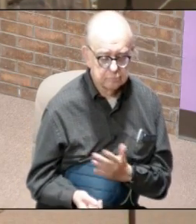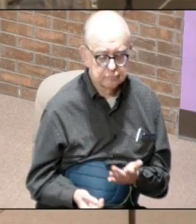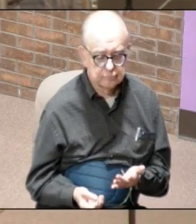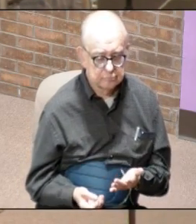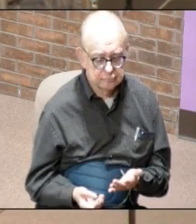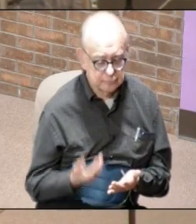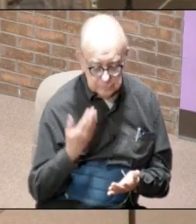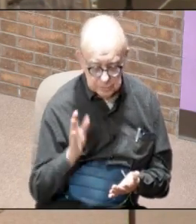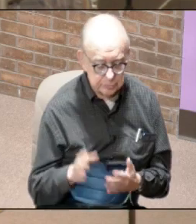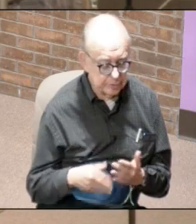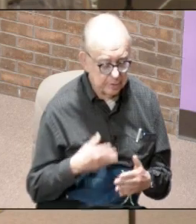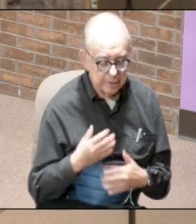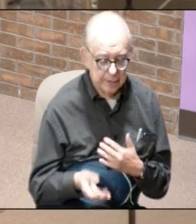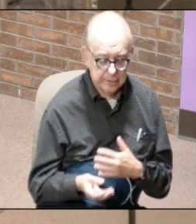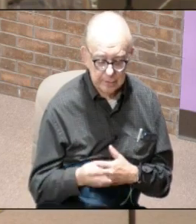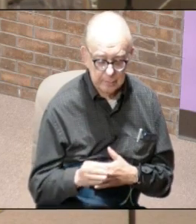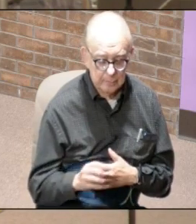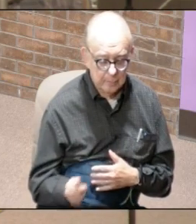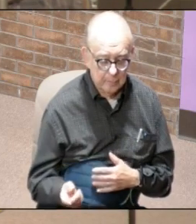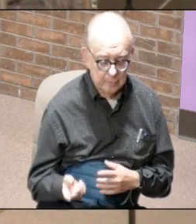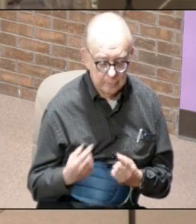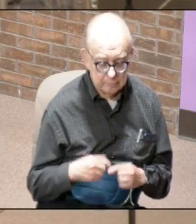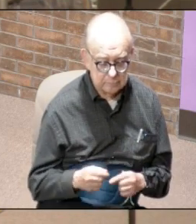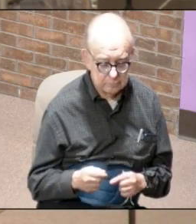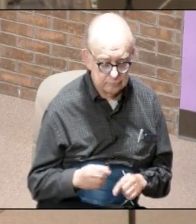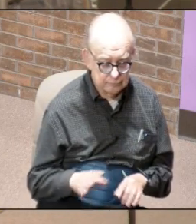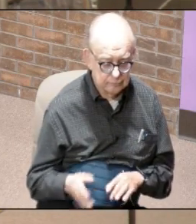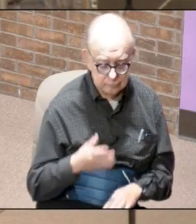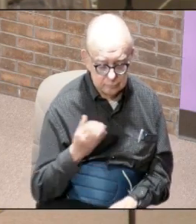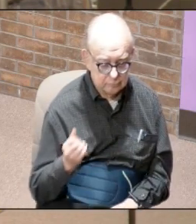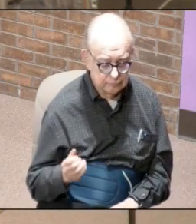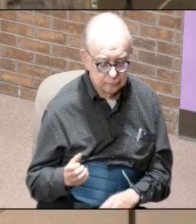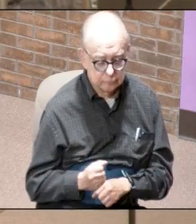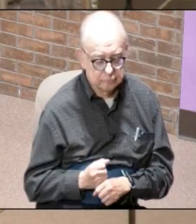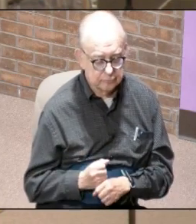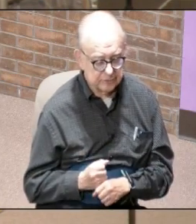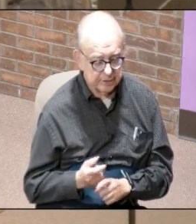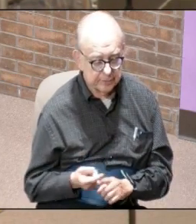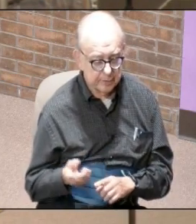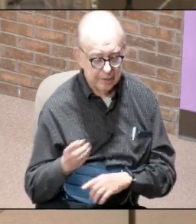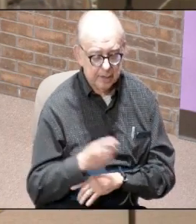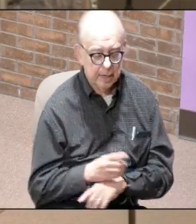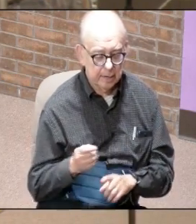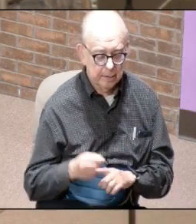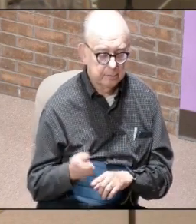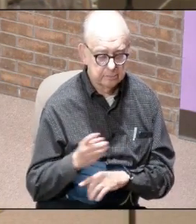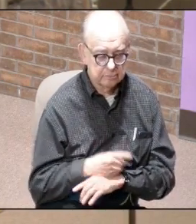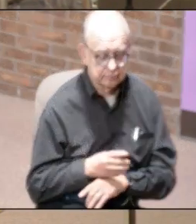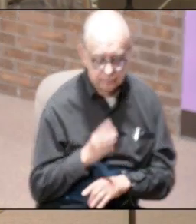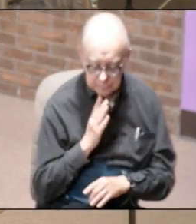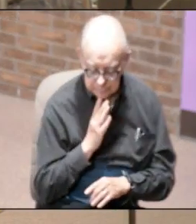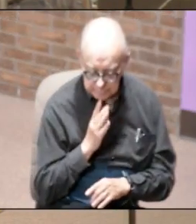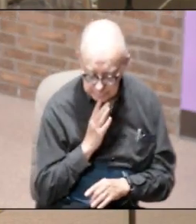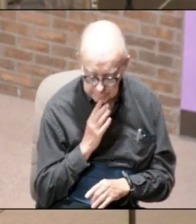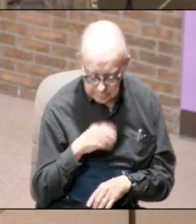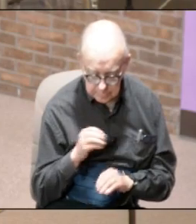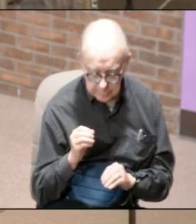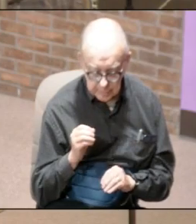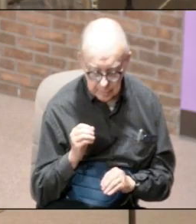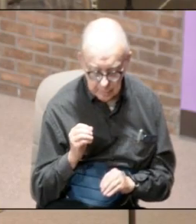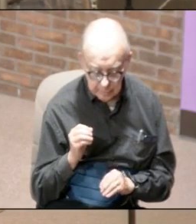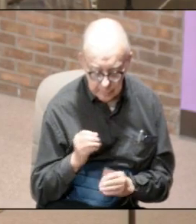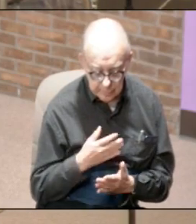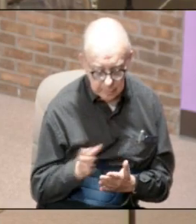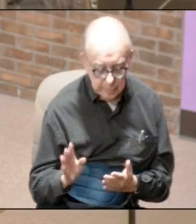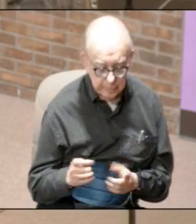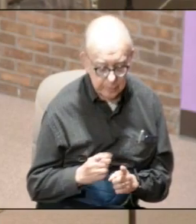their next meal is coming from they're doing their best to get from day to day they're not talking about storing up something for next month